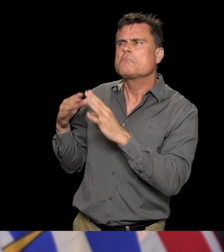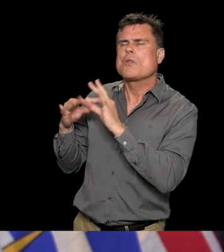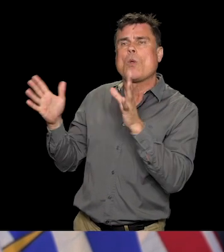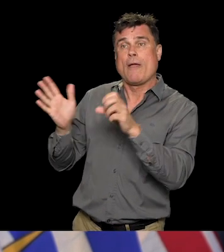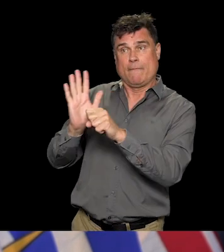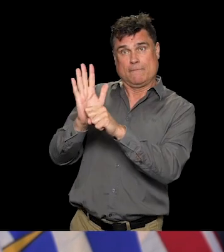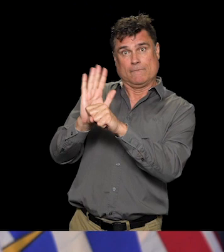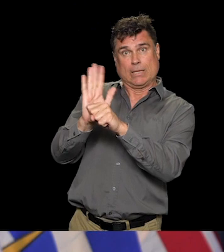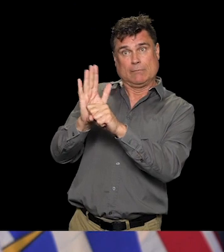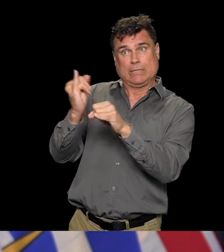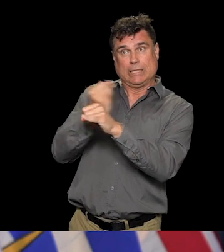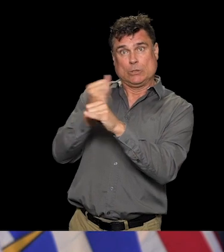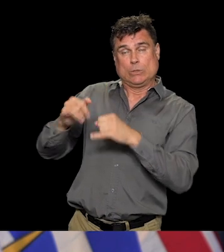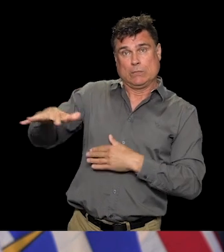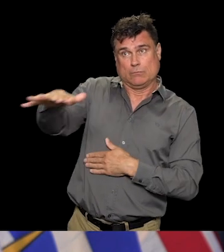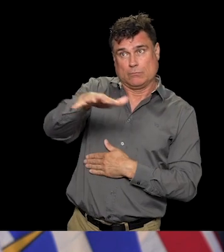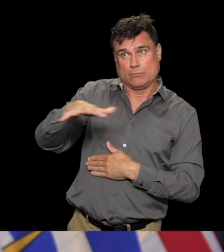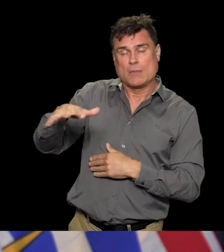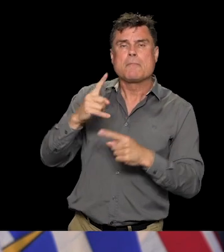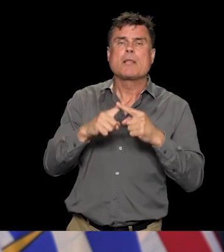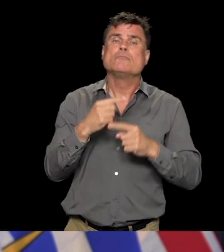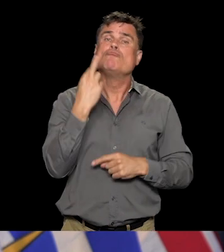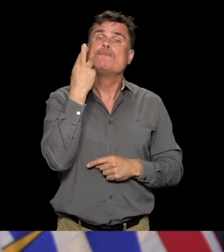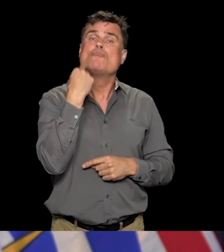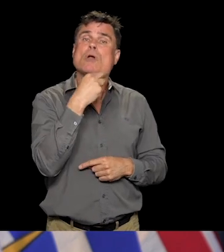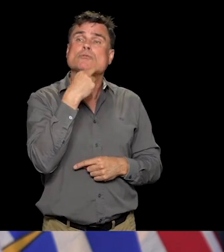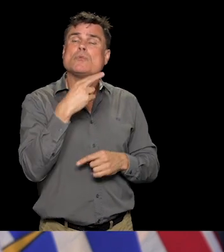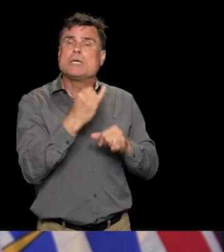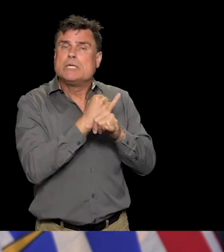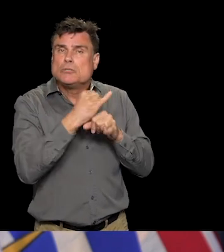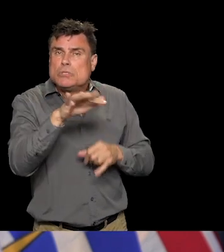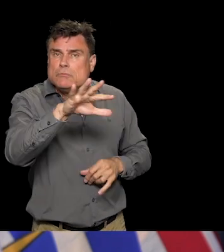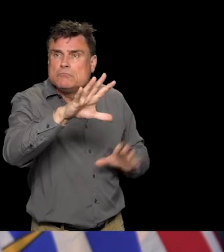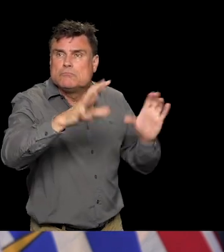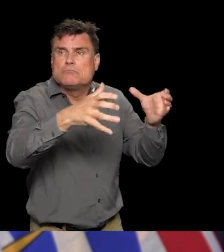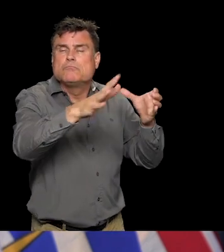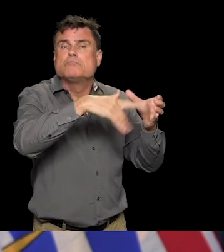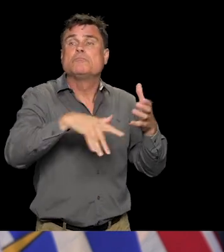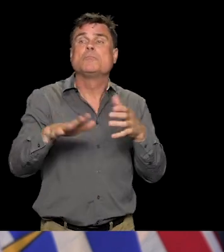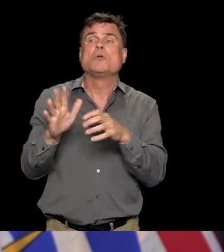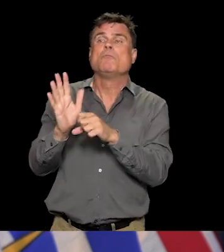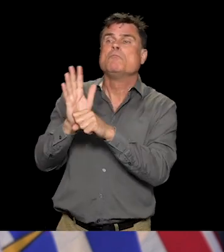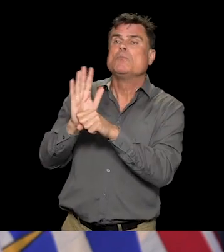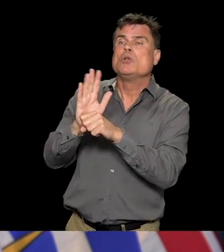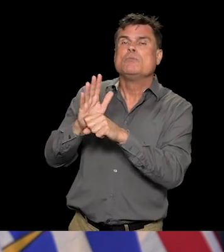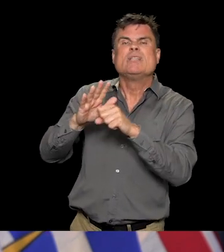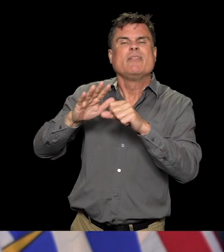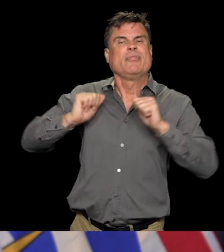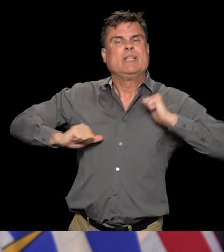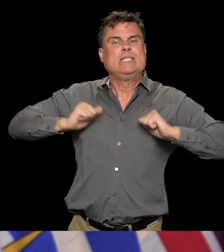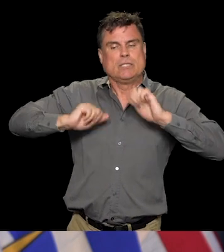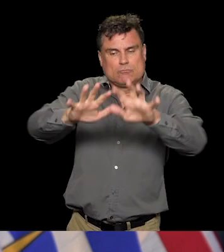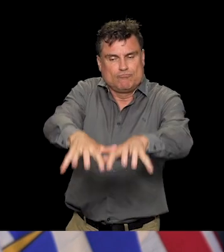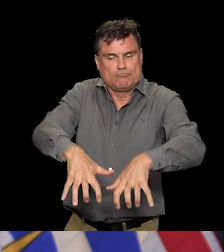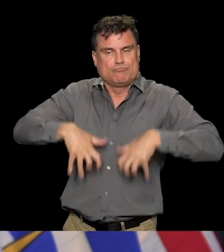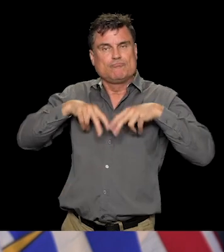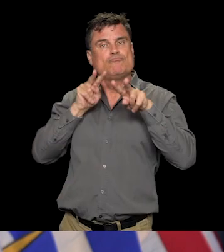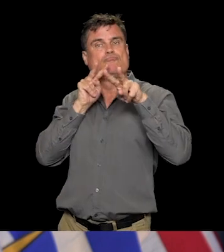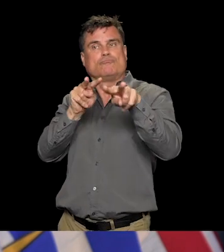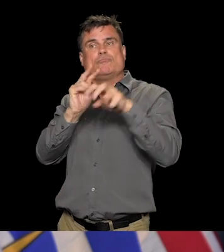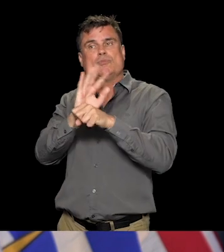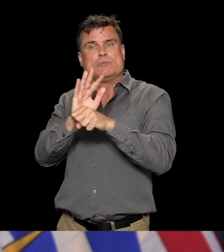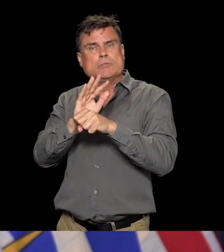industries like restaurants, theaters, and businesses that depend on numbers being higher to survive. Will there come a time that large